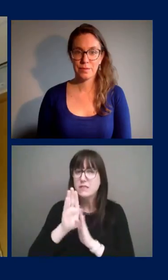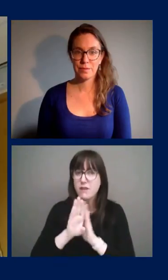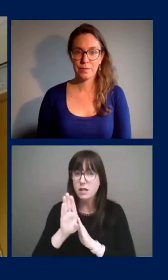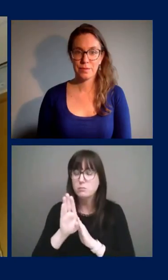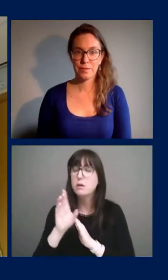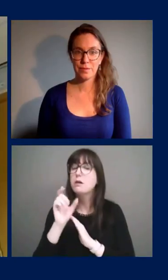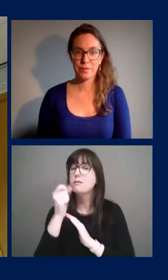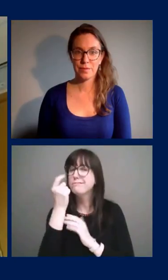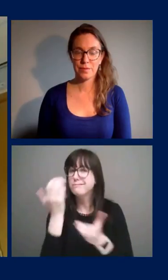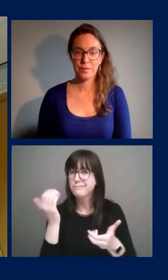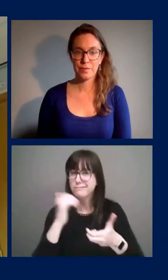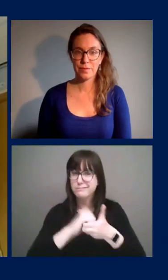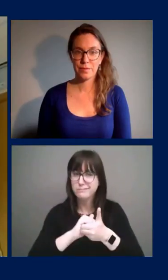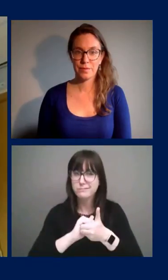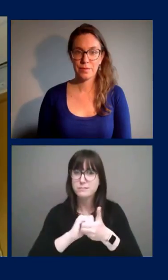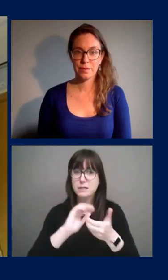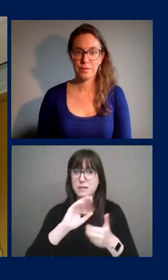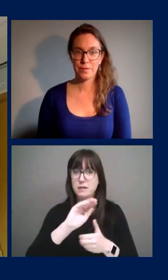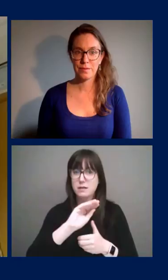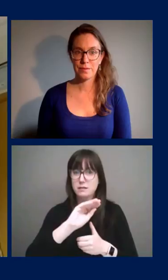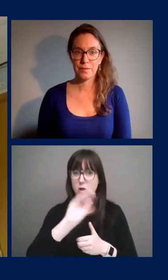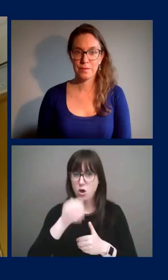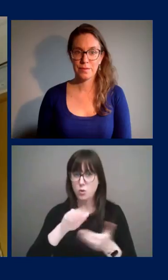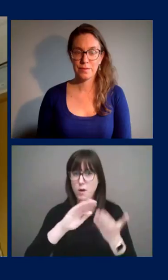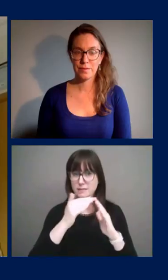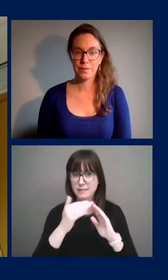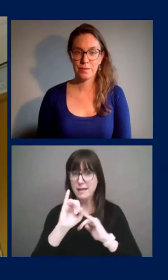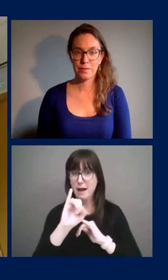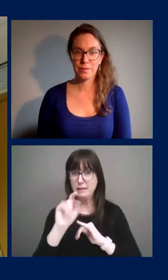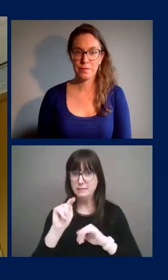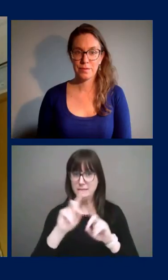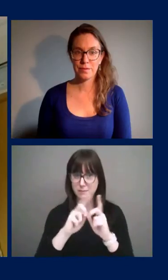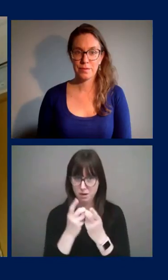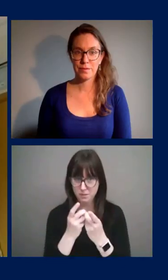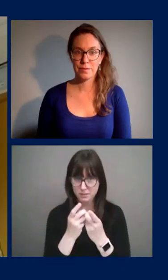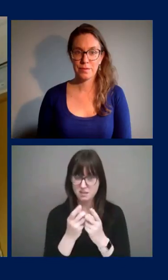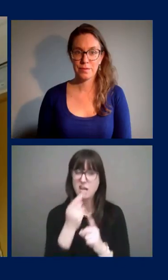Ottawa, uh, IT department and, and the original developers.